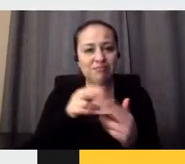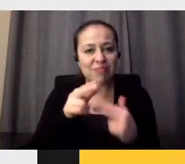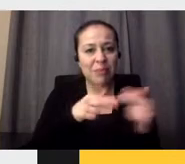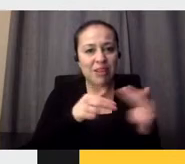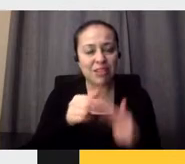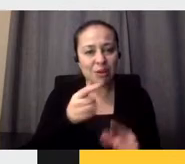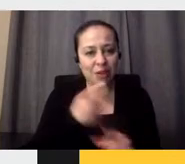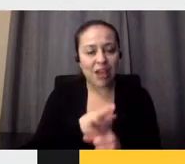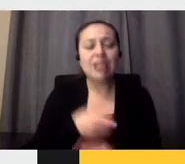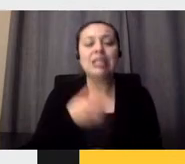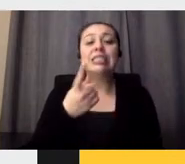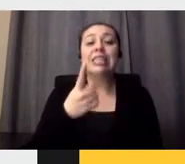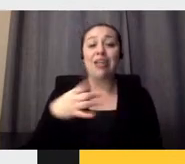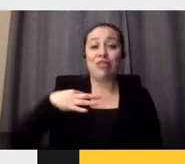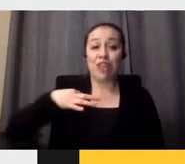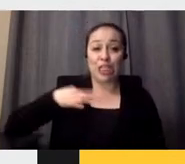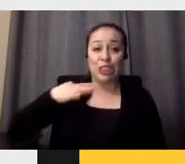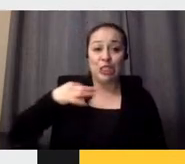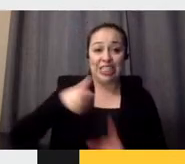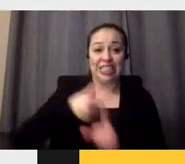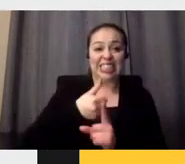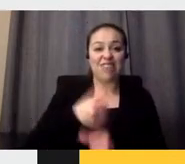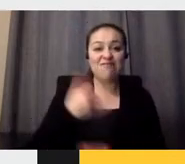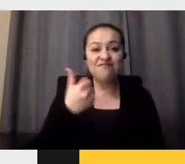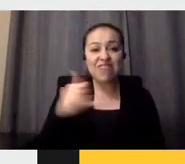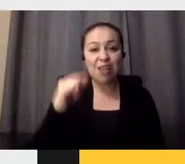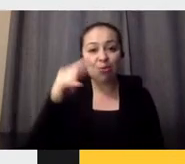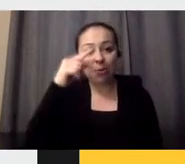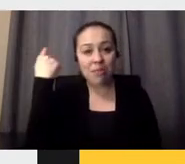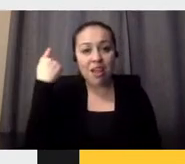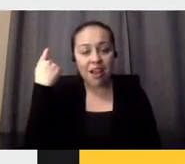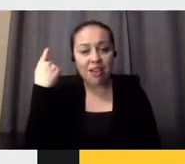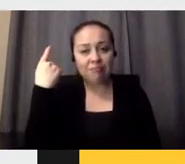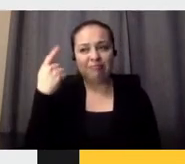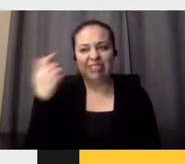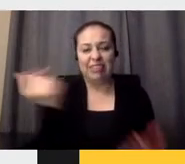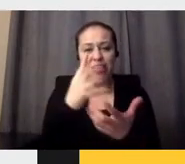black with stripes. So that's how everything got together.